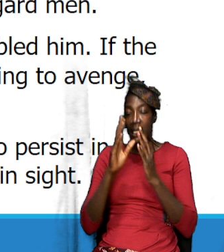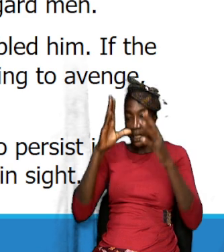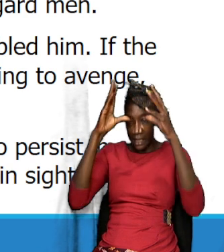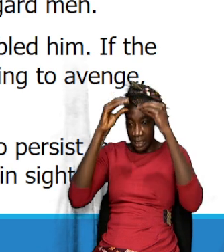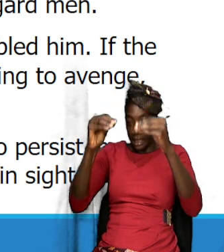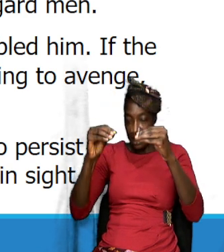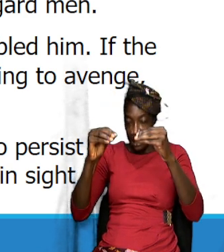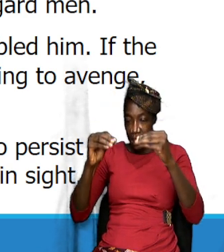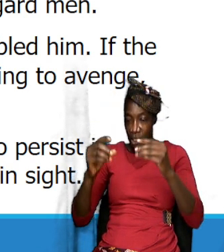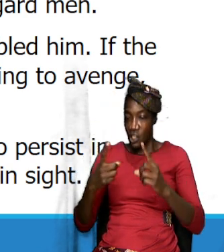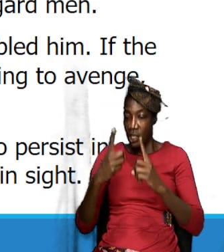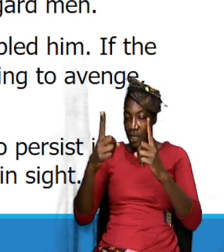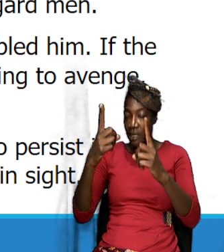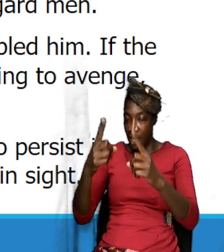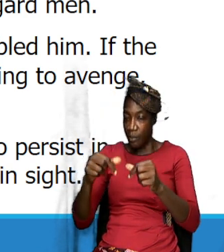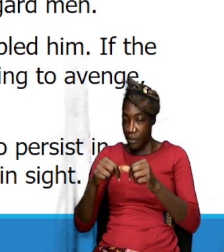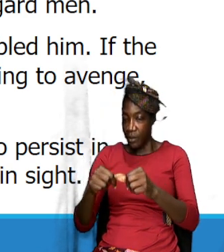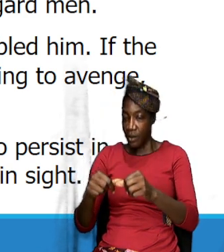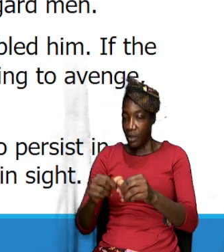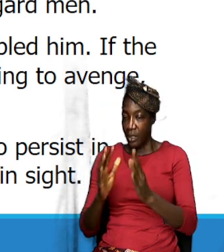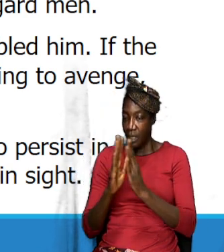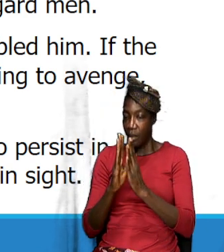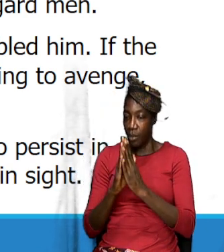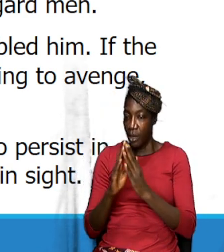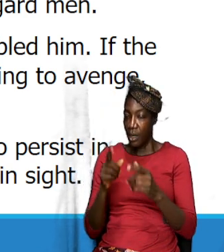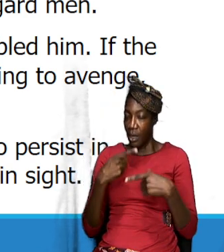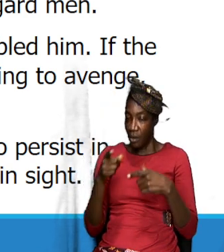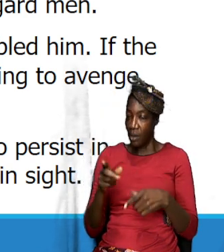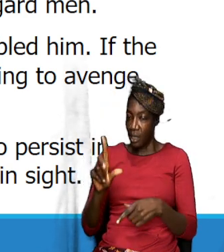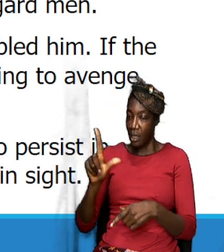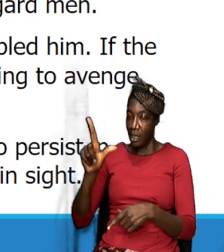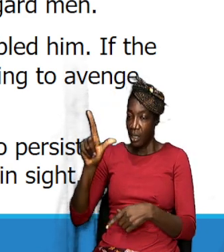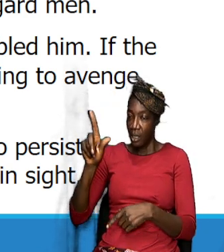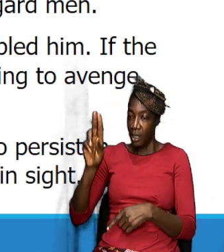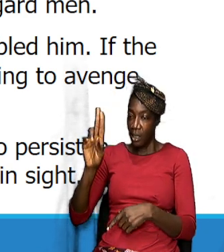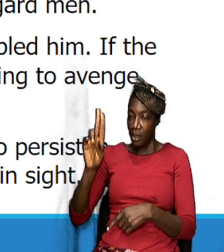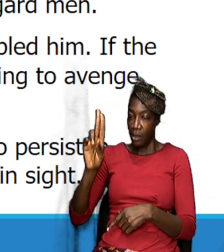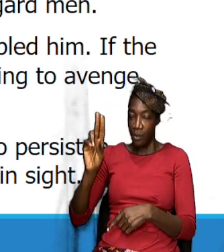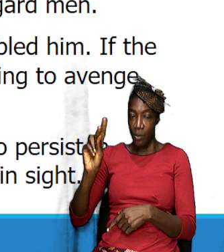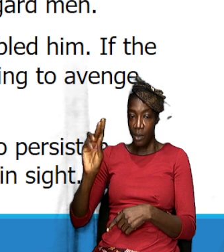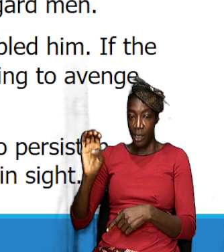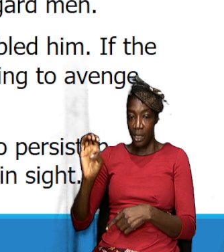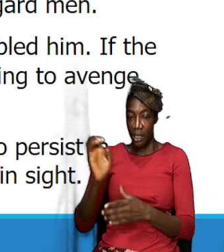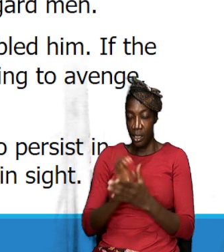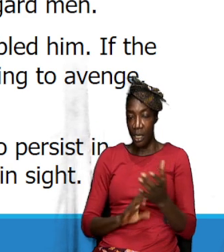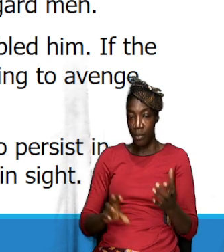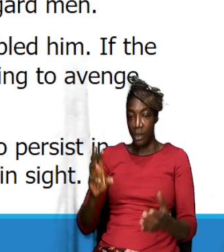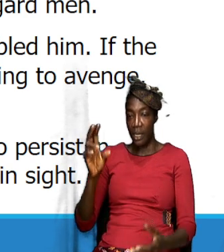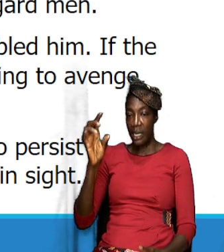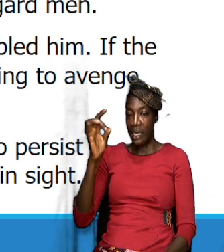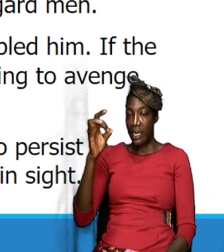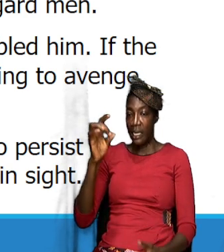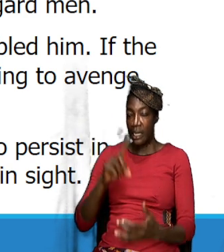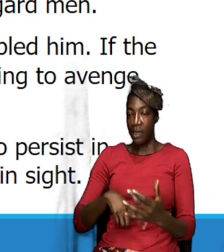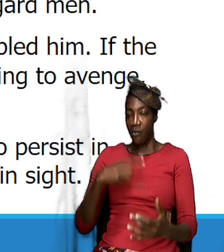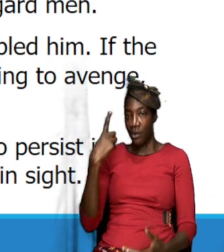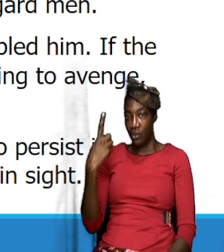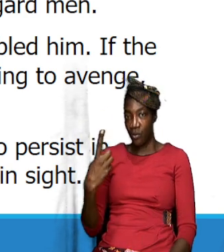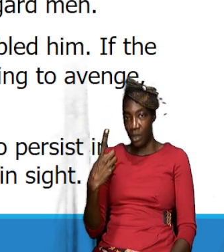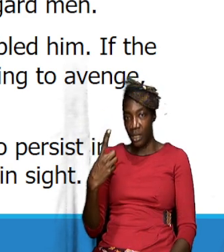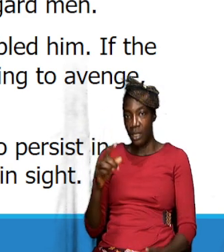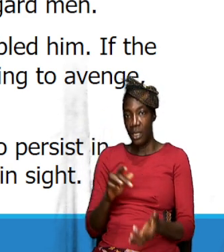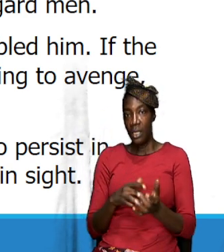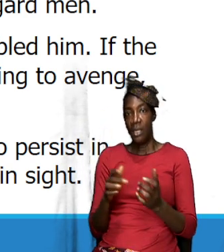when we look at Luke chapter 18 and verse 1 you know he gives the parable Jesus